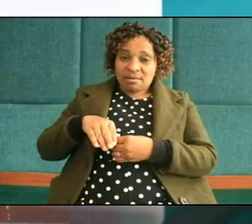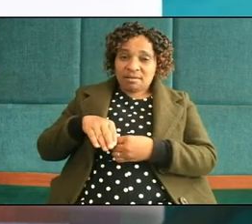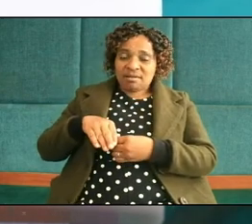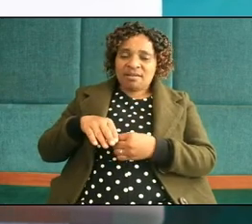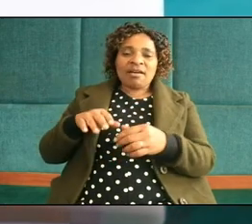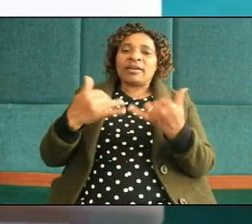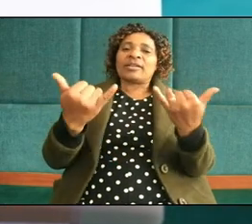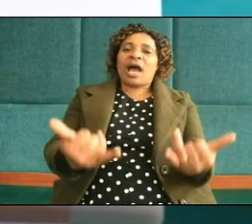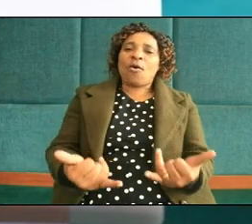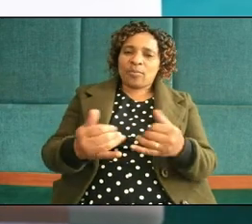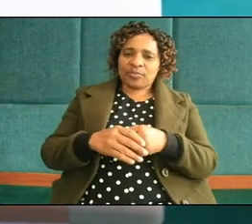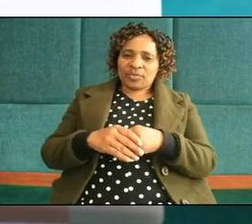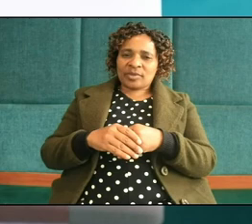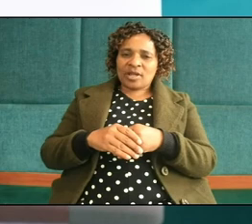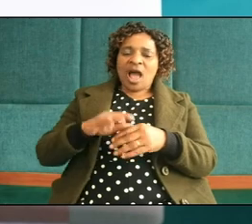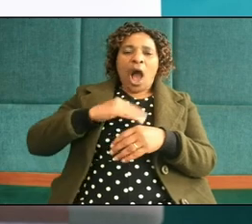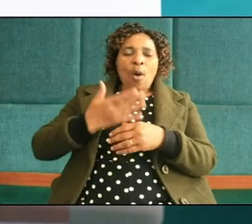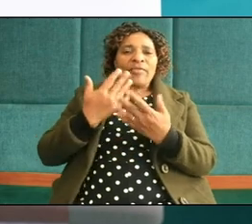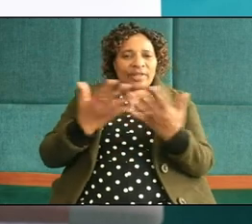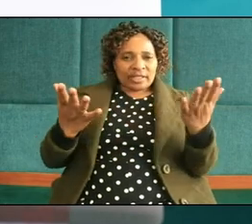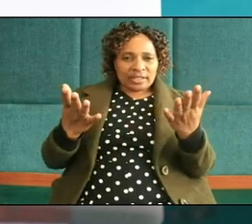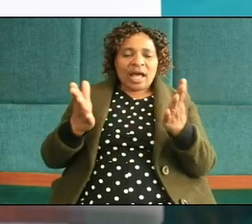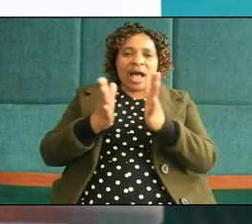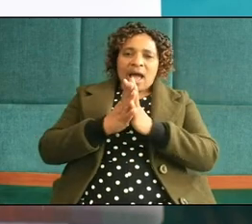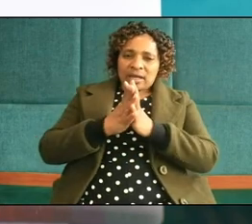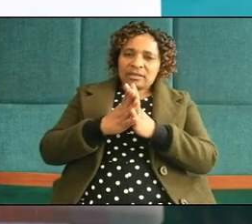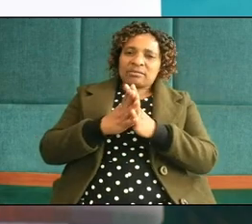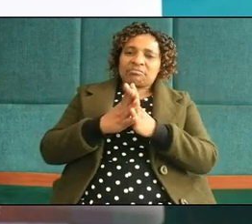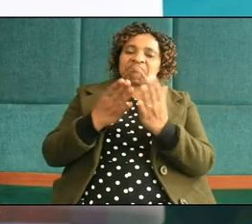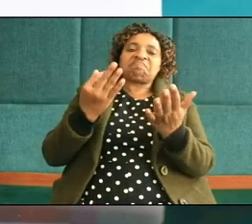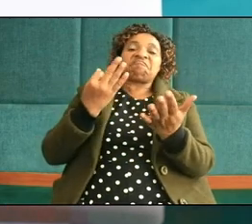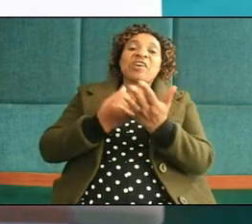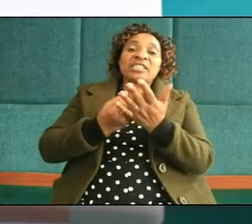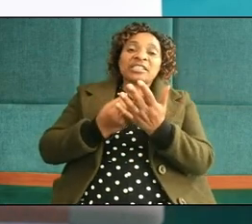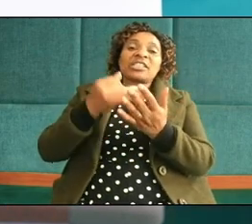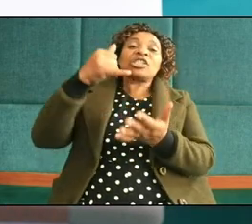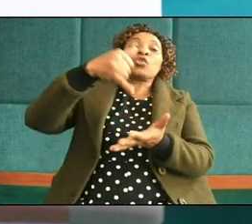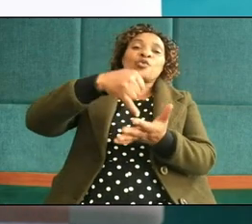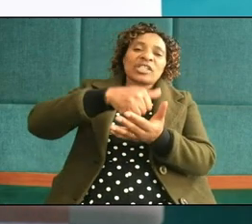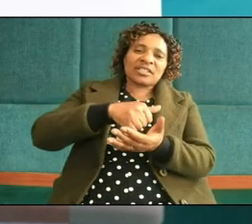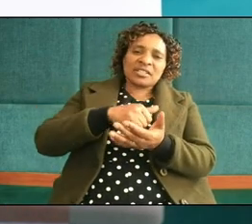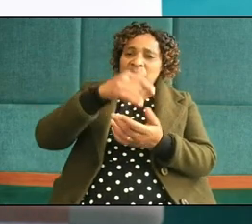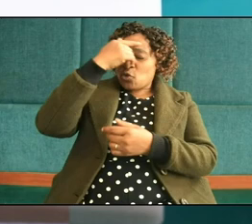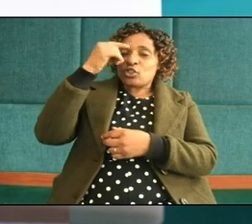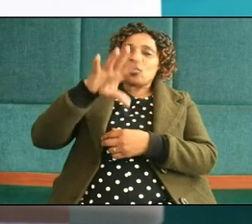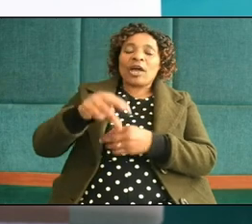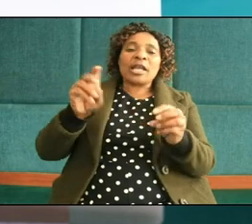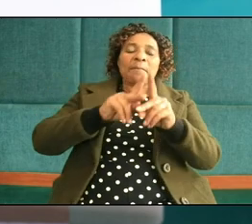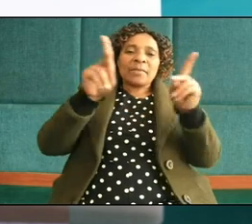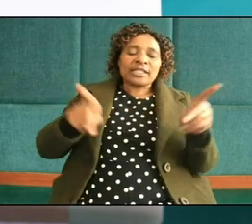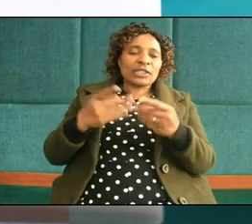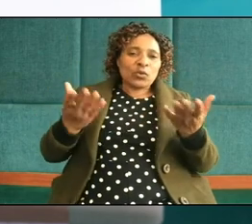our materials and resources are inclusive because you find in places